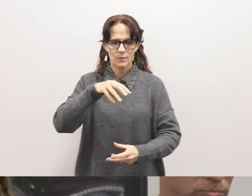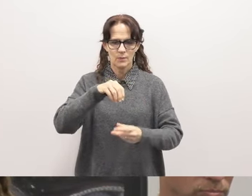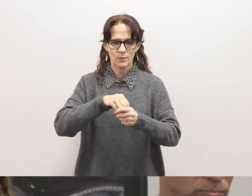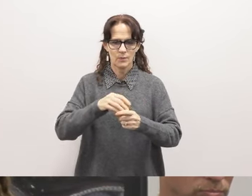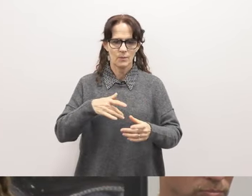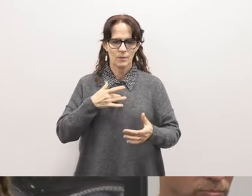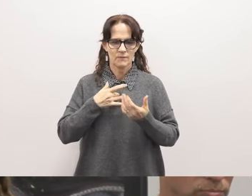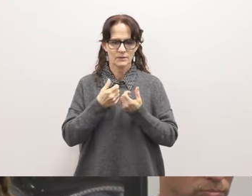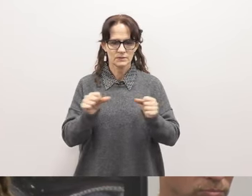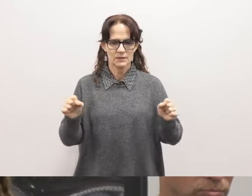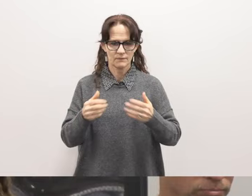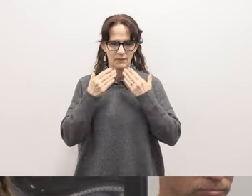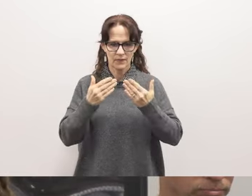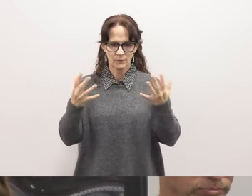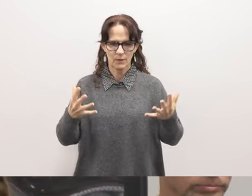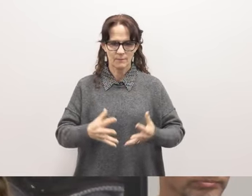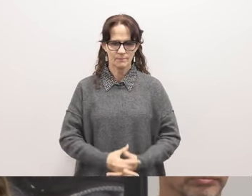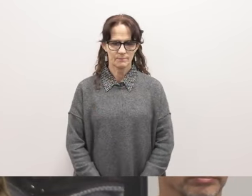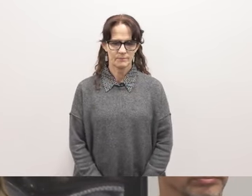feel safe. Thank you all.